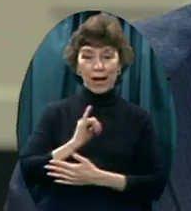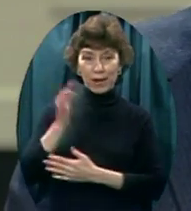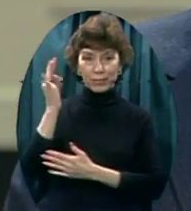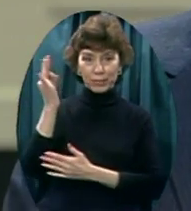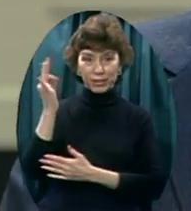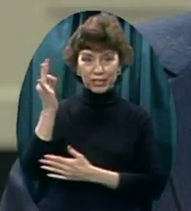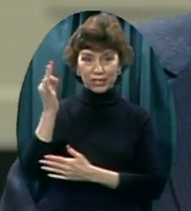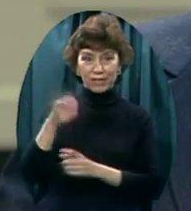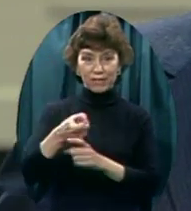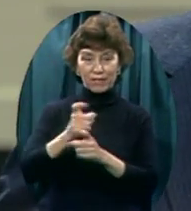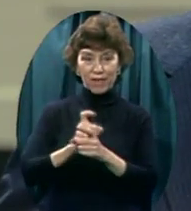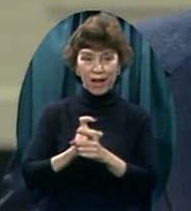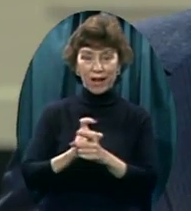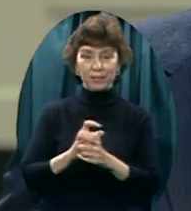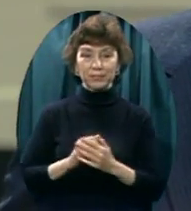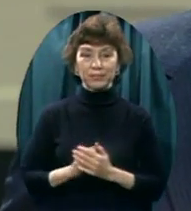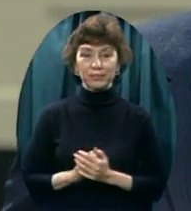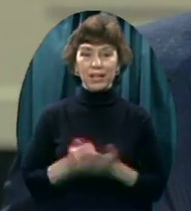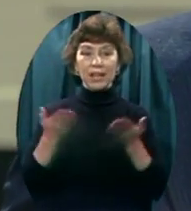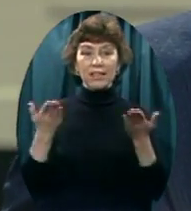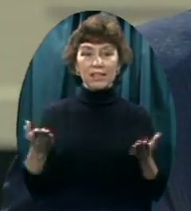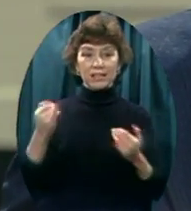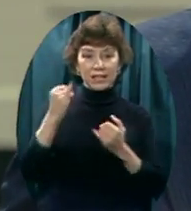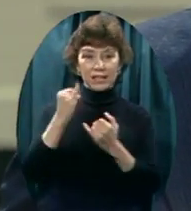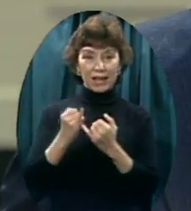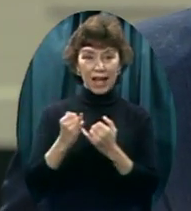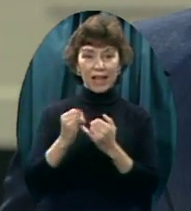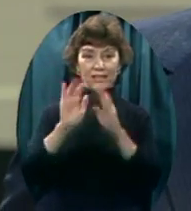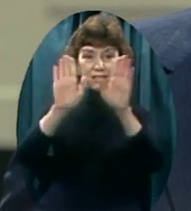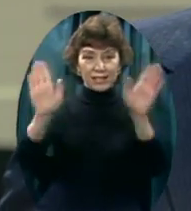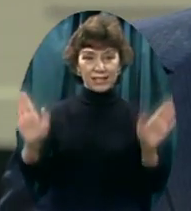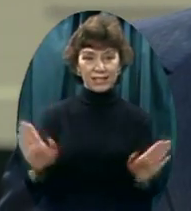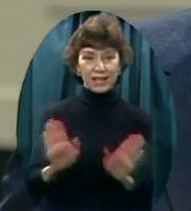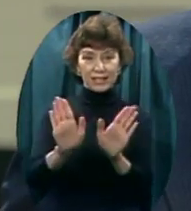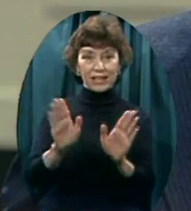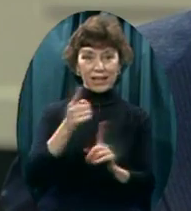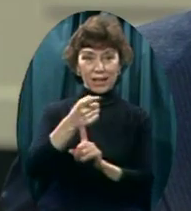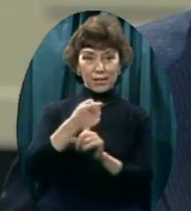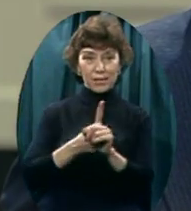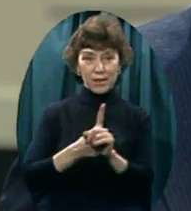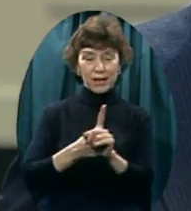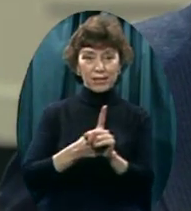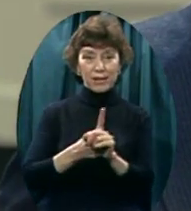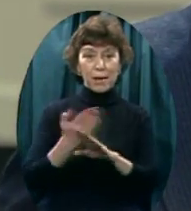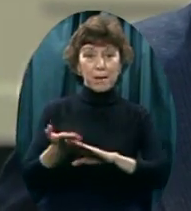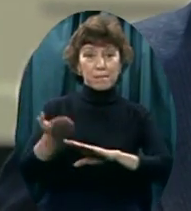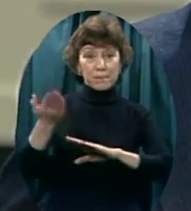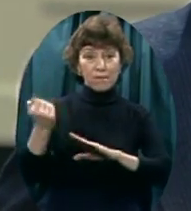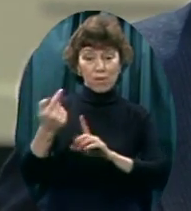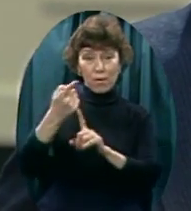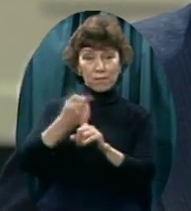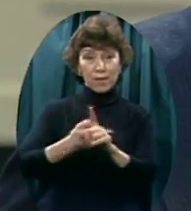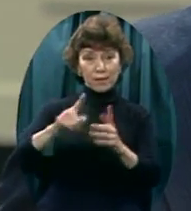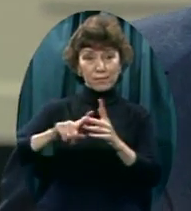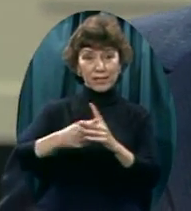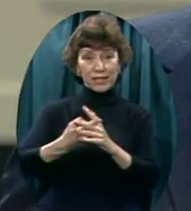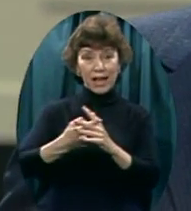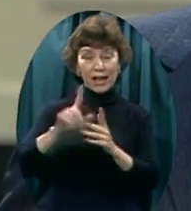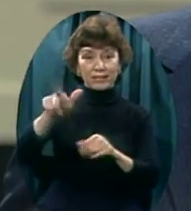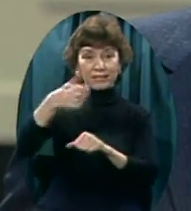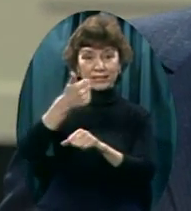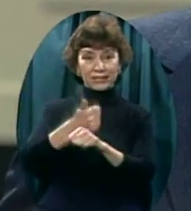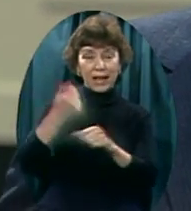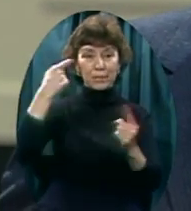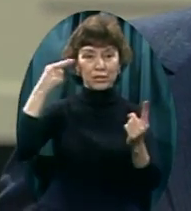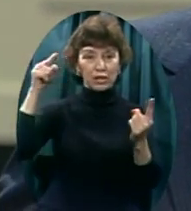Today, this is the last Sunday of the month. We set a goal before this month began, a goal that